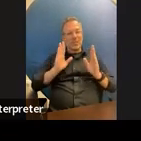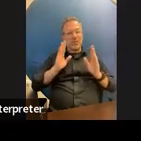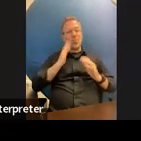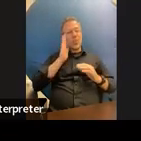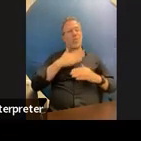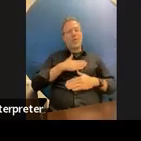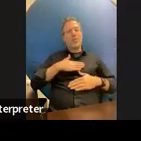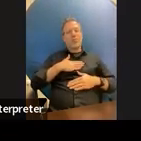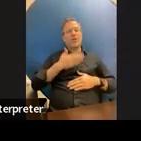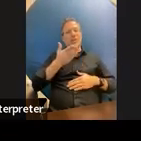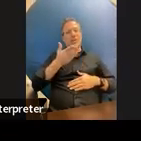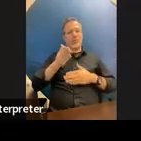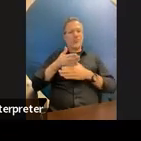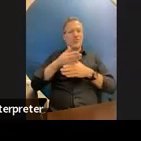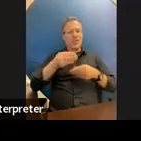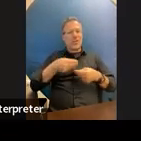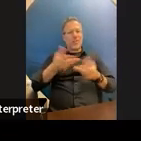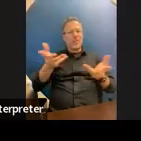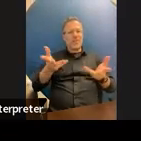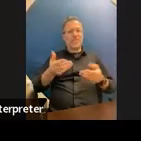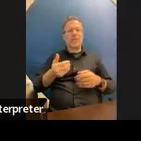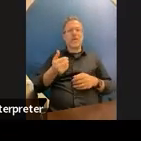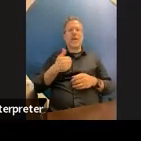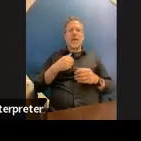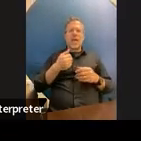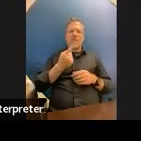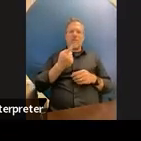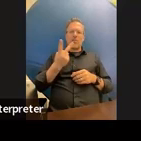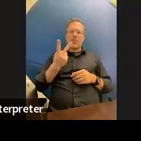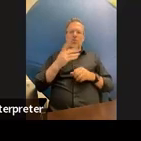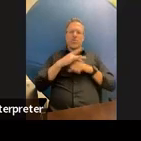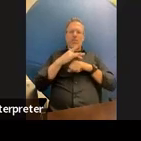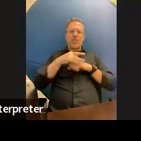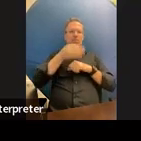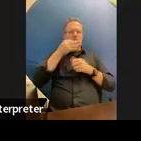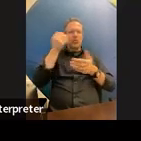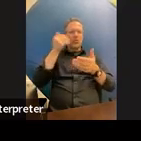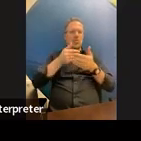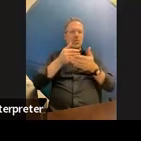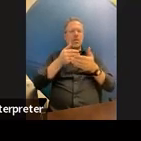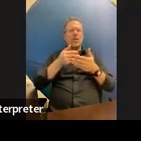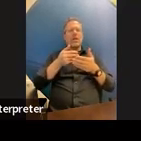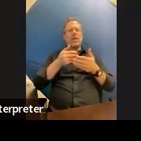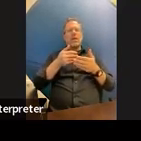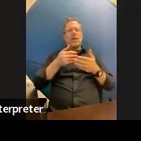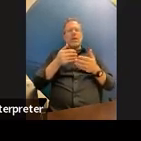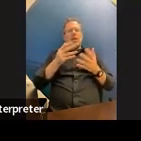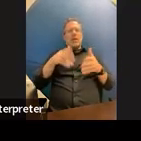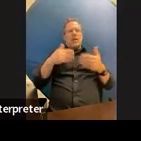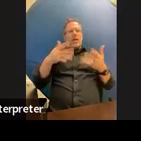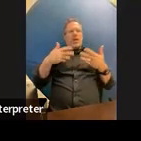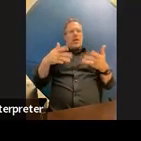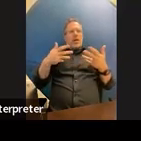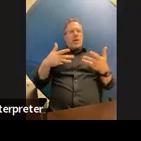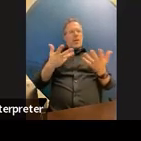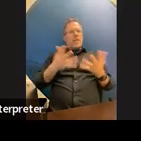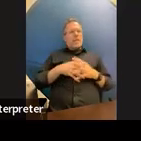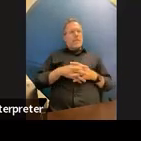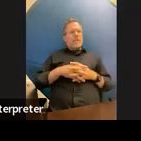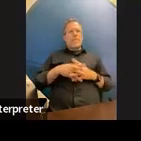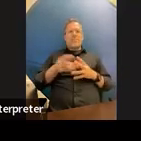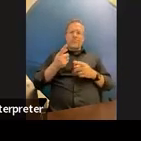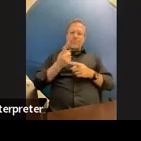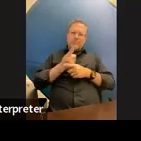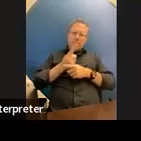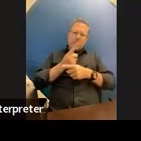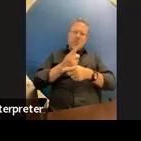a couple coming up that are um especially um appropriate